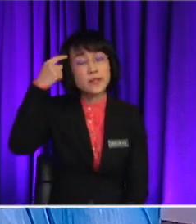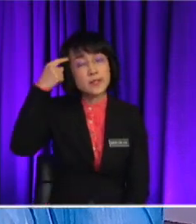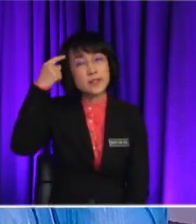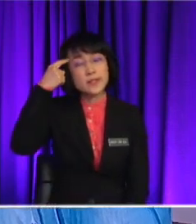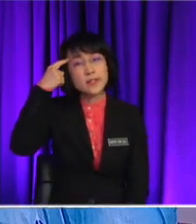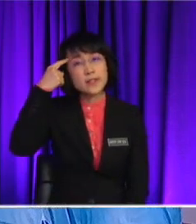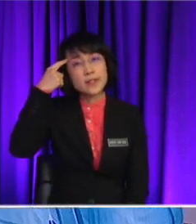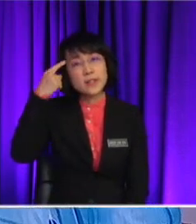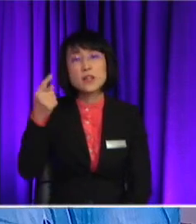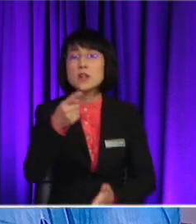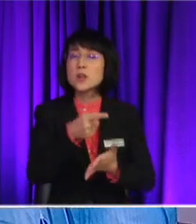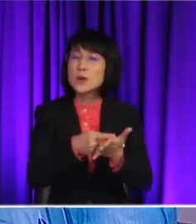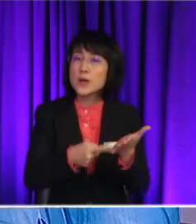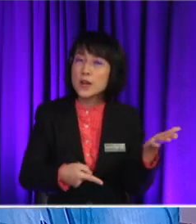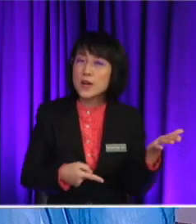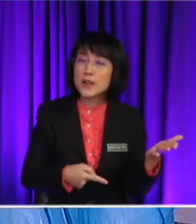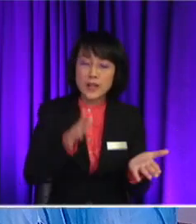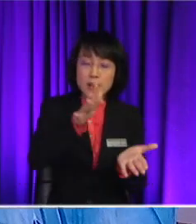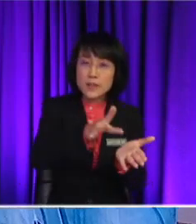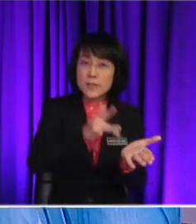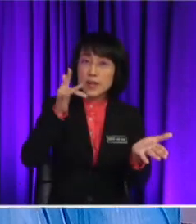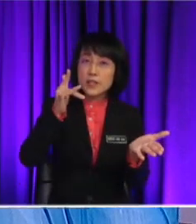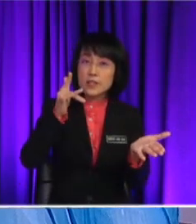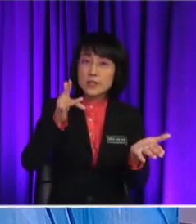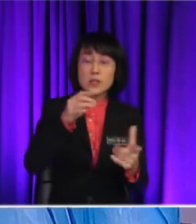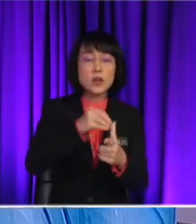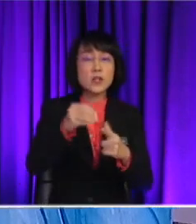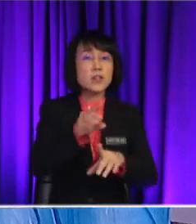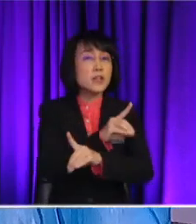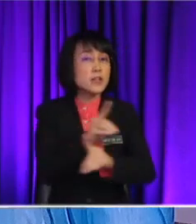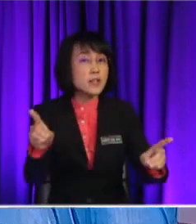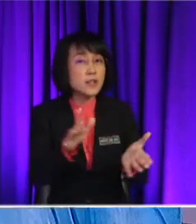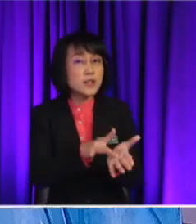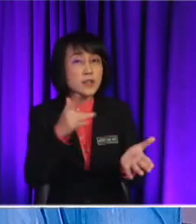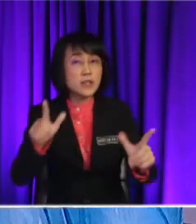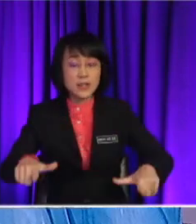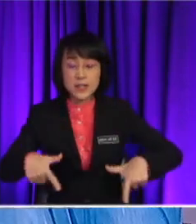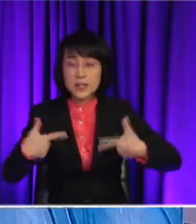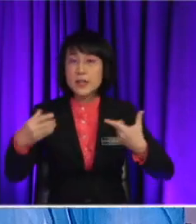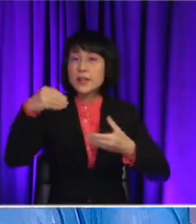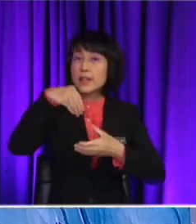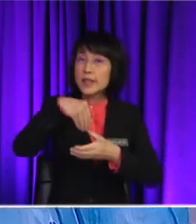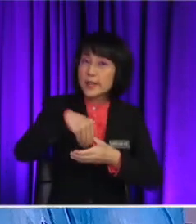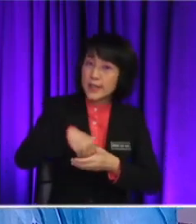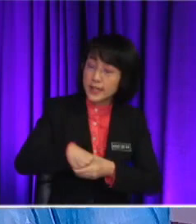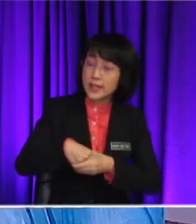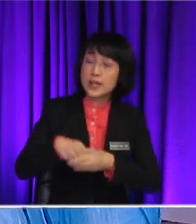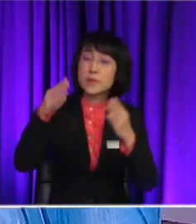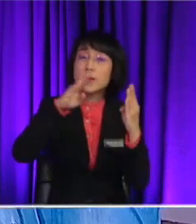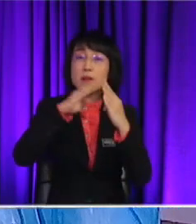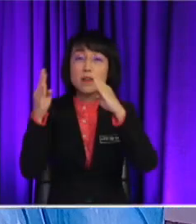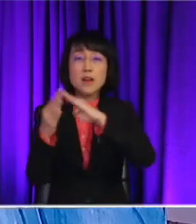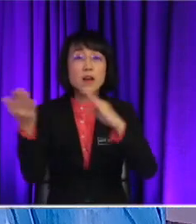your mind Like what are the advantages or the disadvantages of living in an urban area compared to a rural area